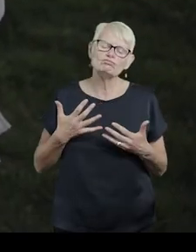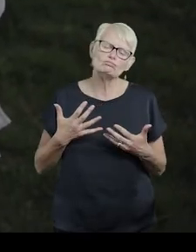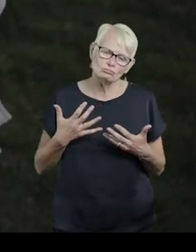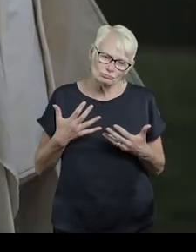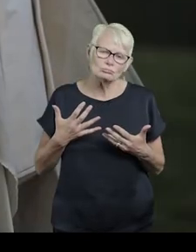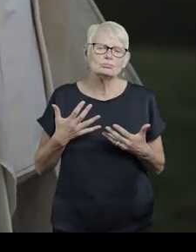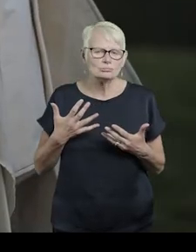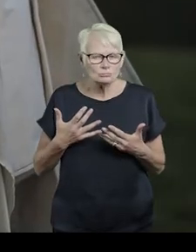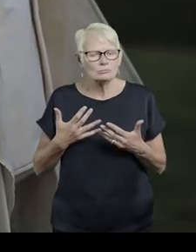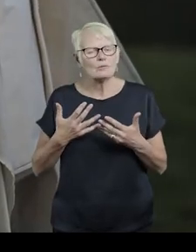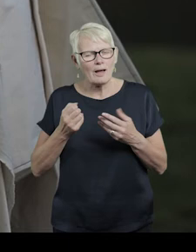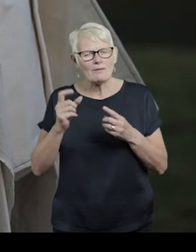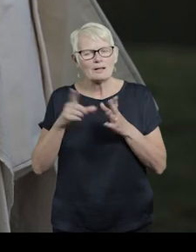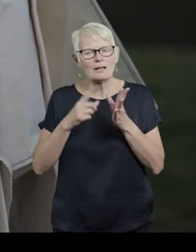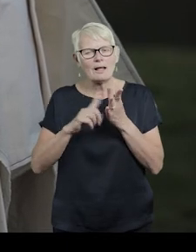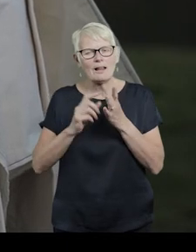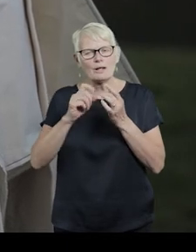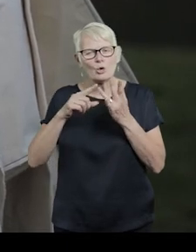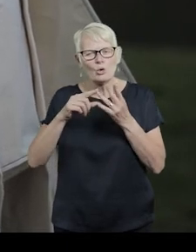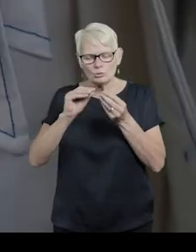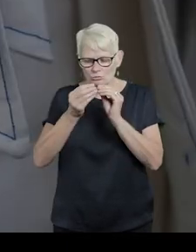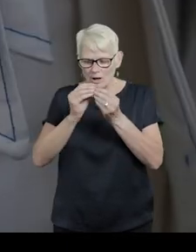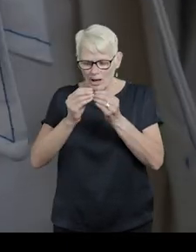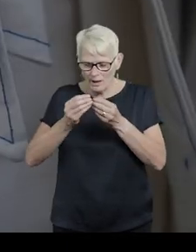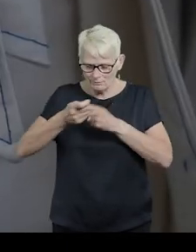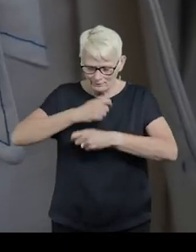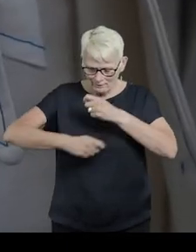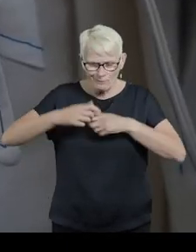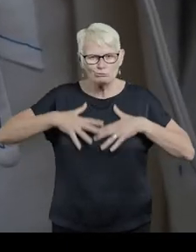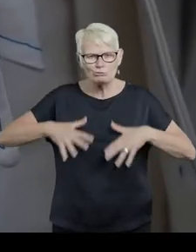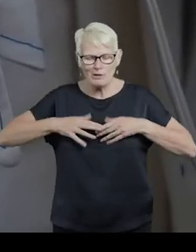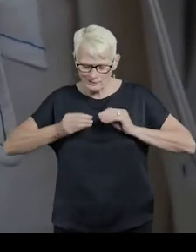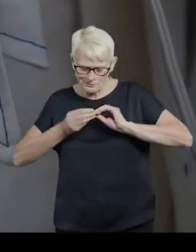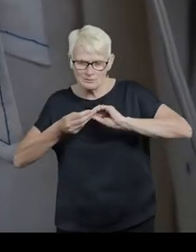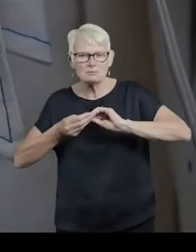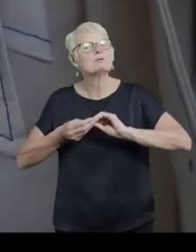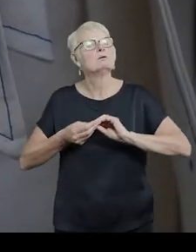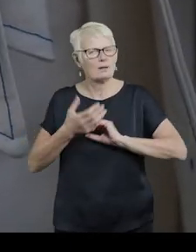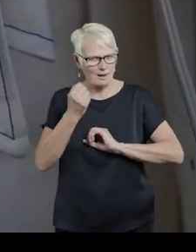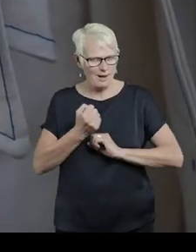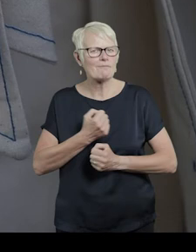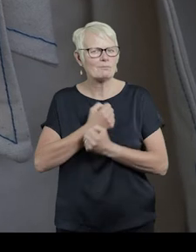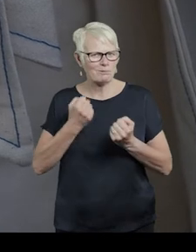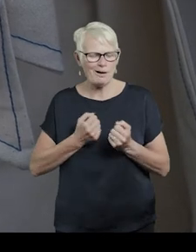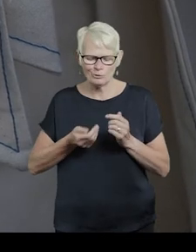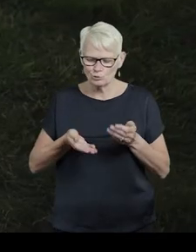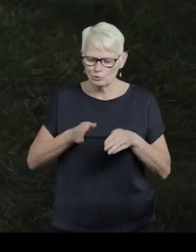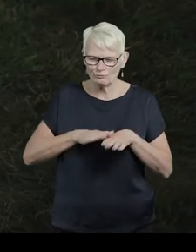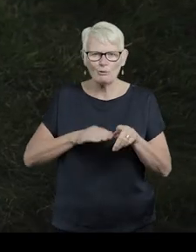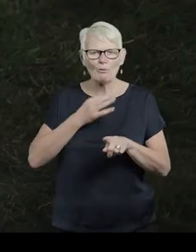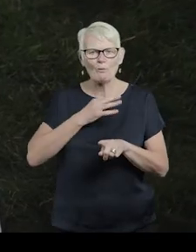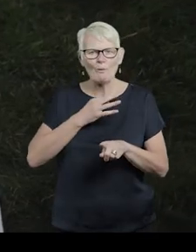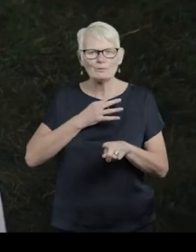Knife fold. Structural calico scraps. Made bold power dress. Does have the power to fold water. To